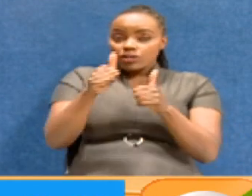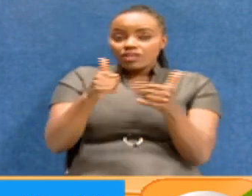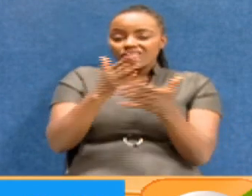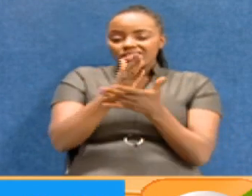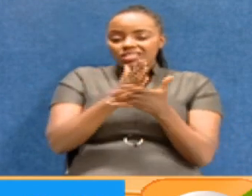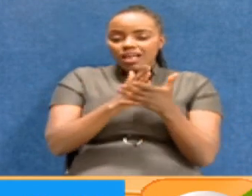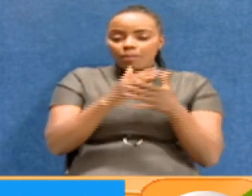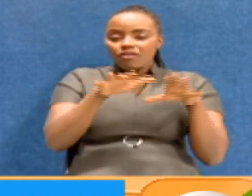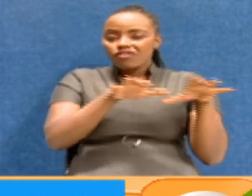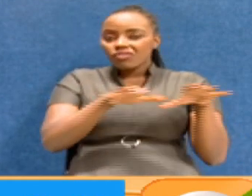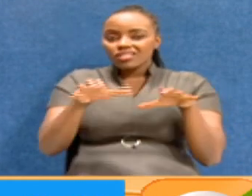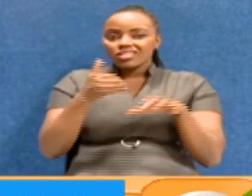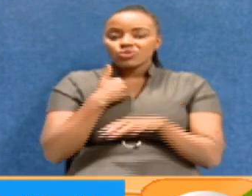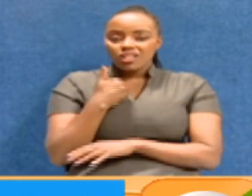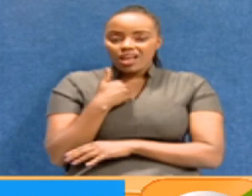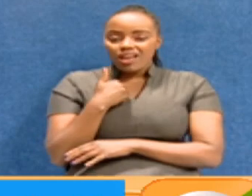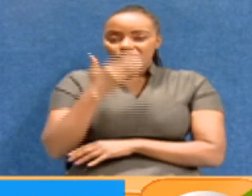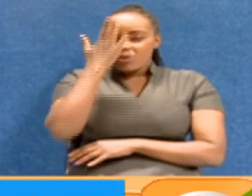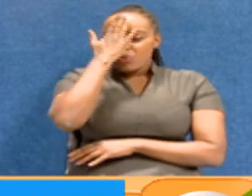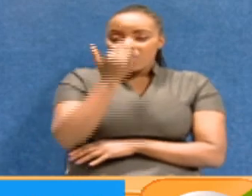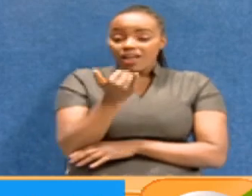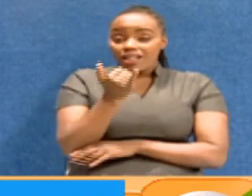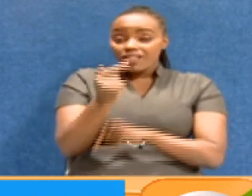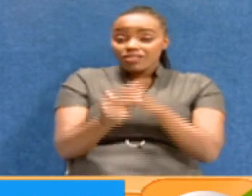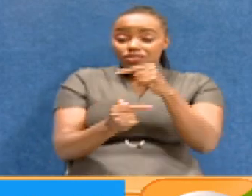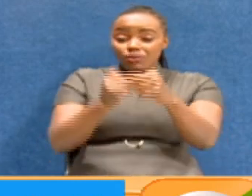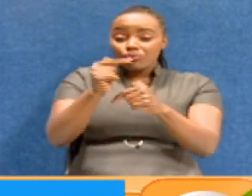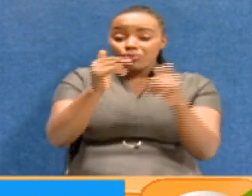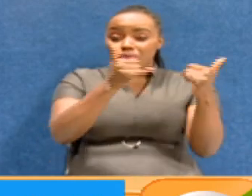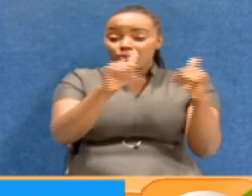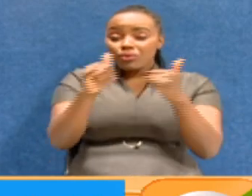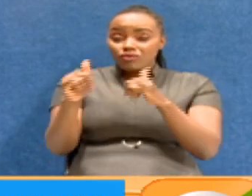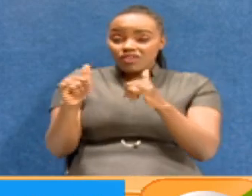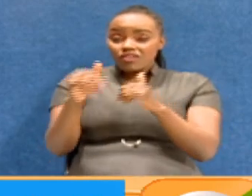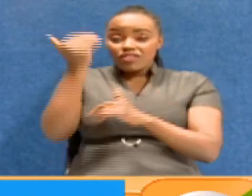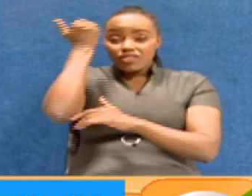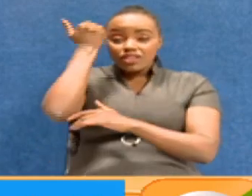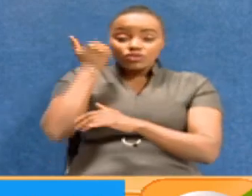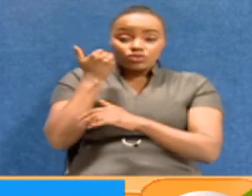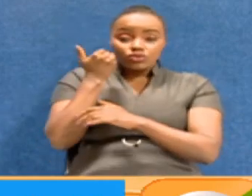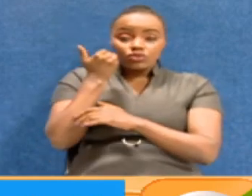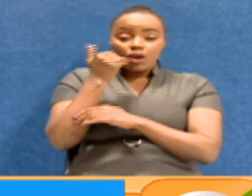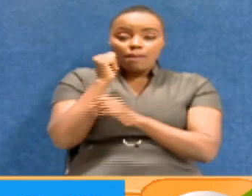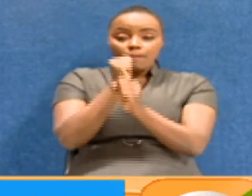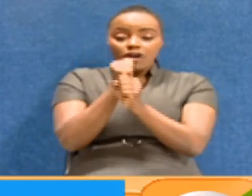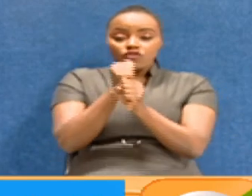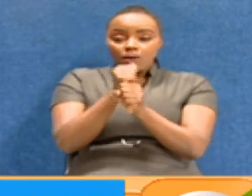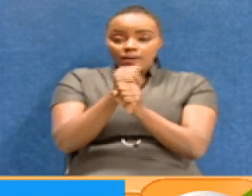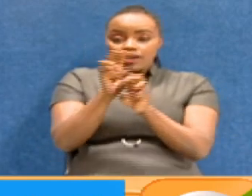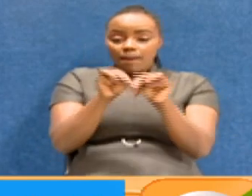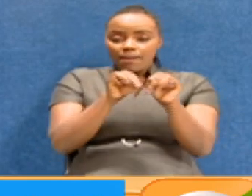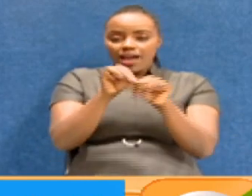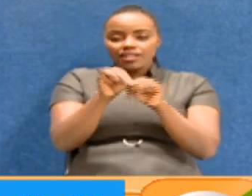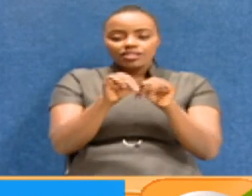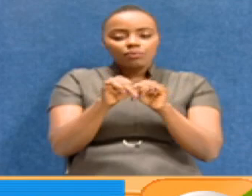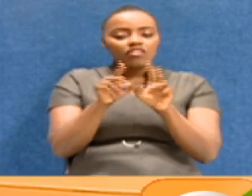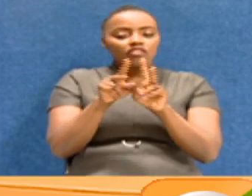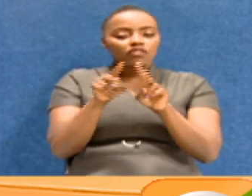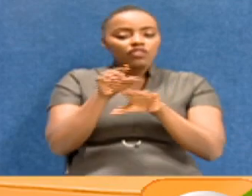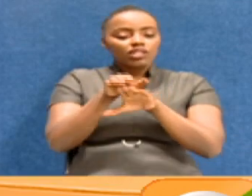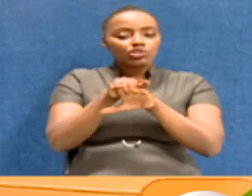some frustration, that the process of implementing that judicial performance management system has been rather slow.